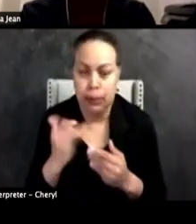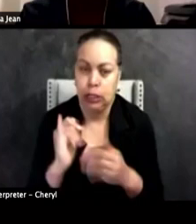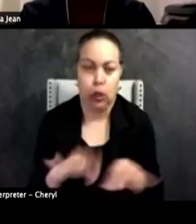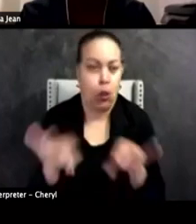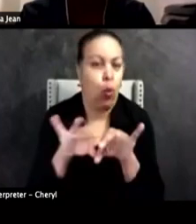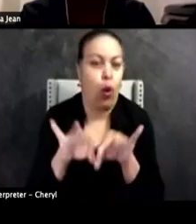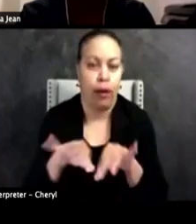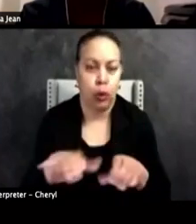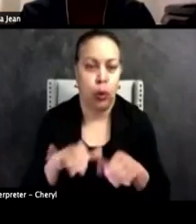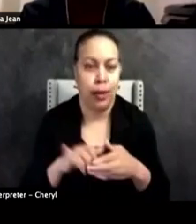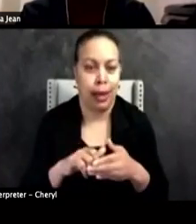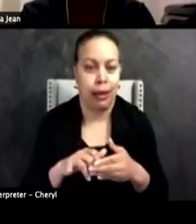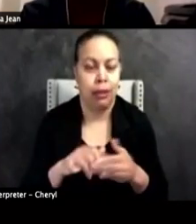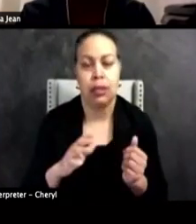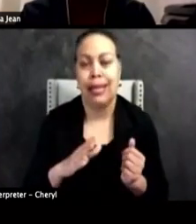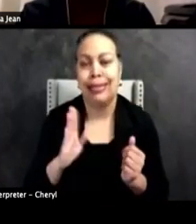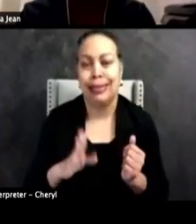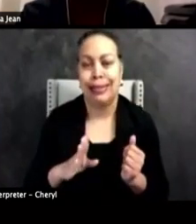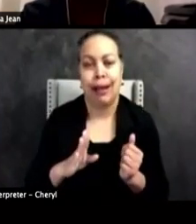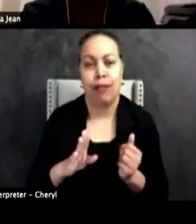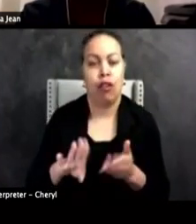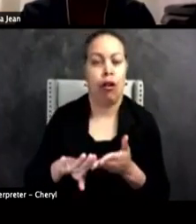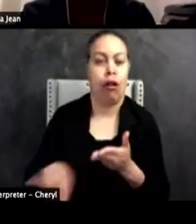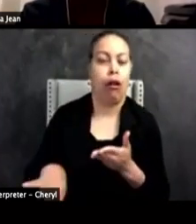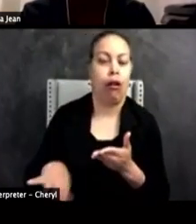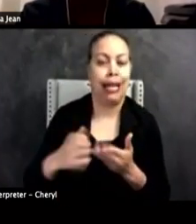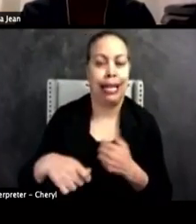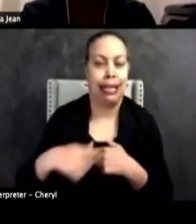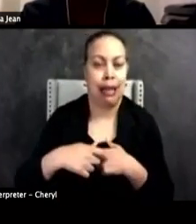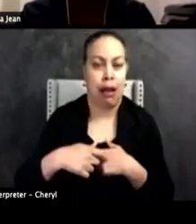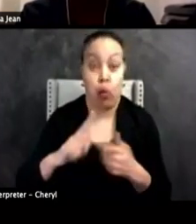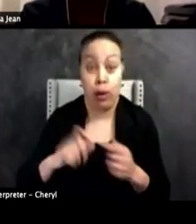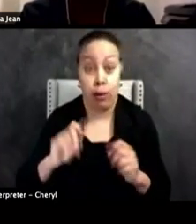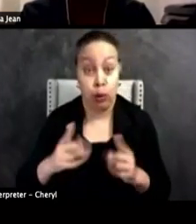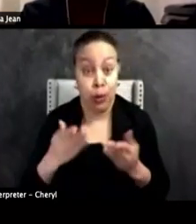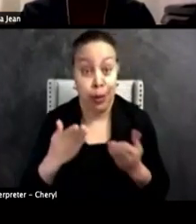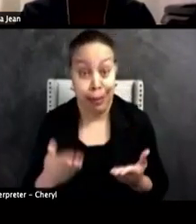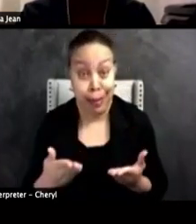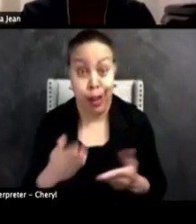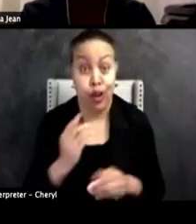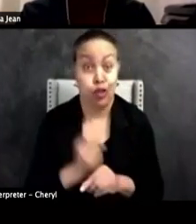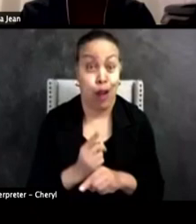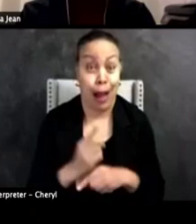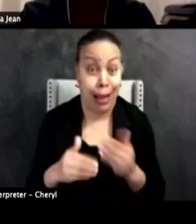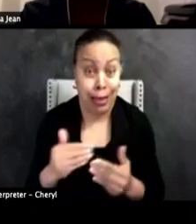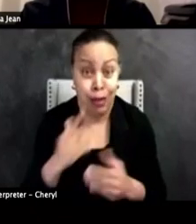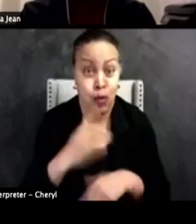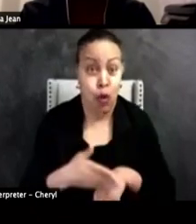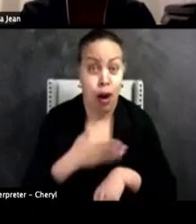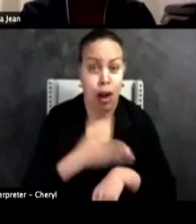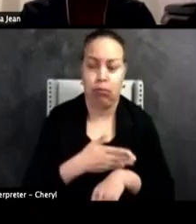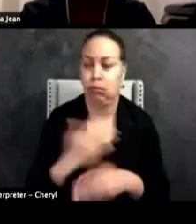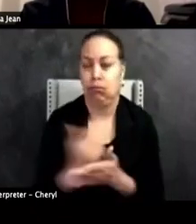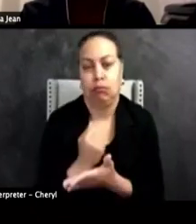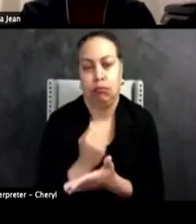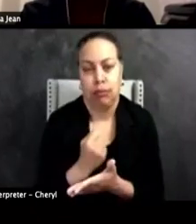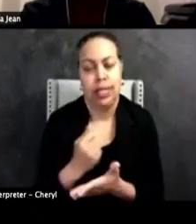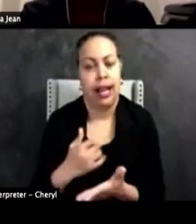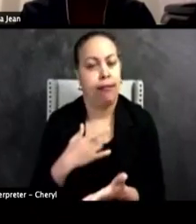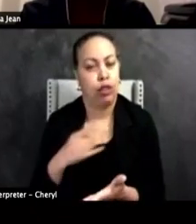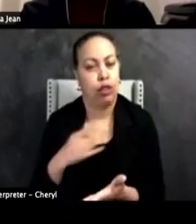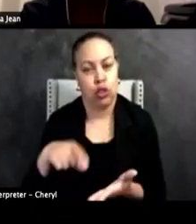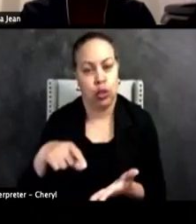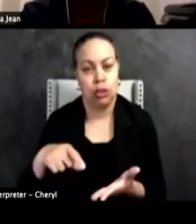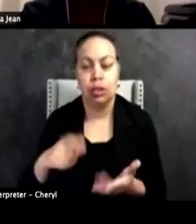And we should never pass on something when it's going in the right direction. So I think, um, everyone who